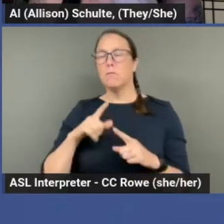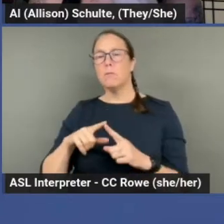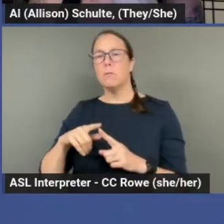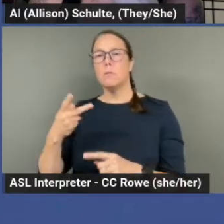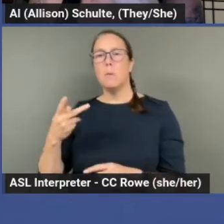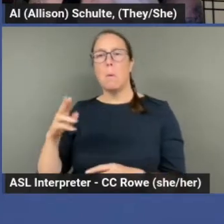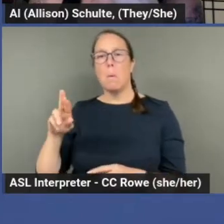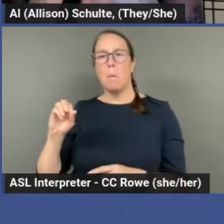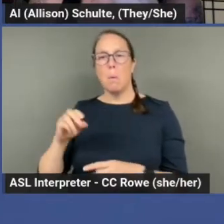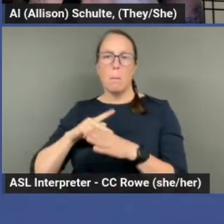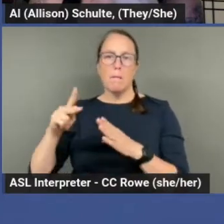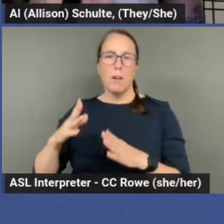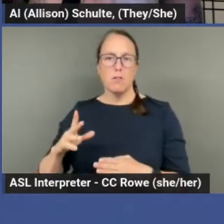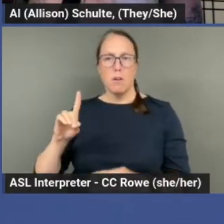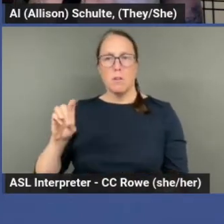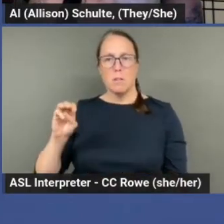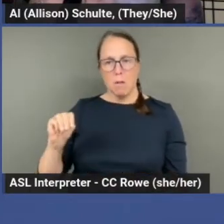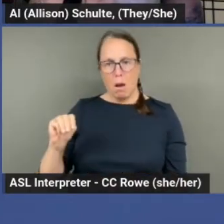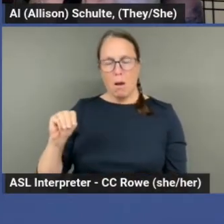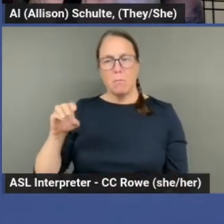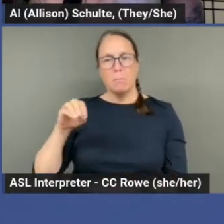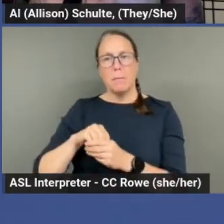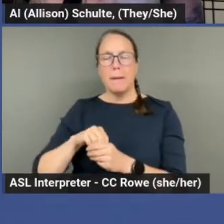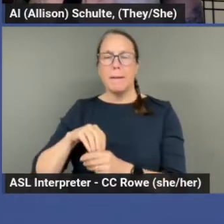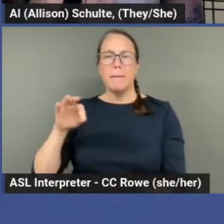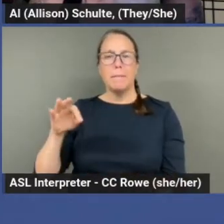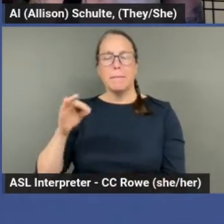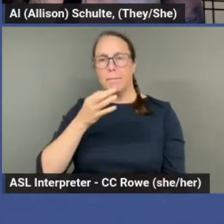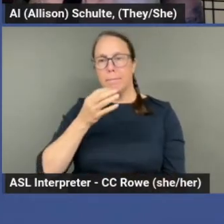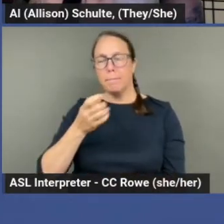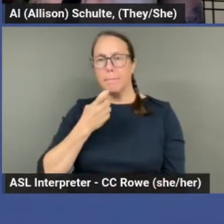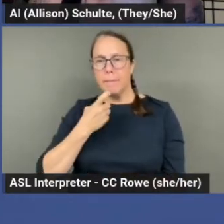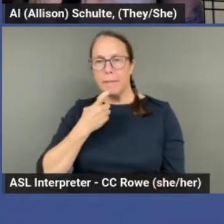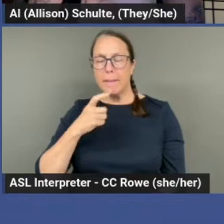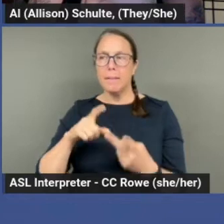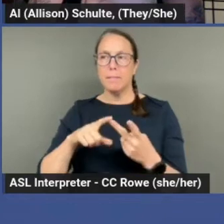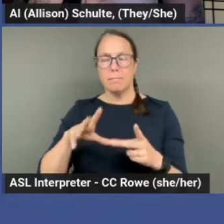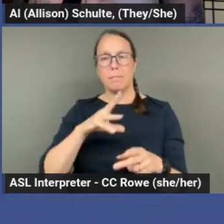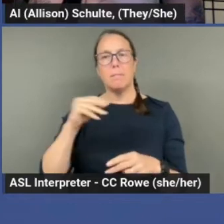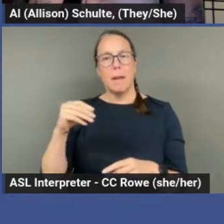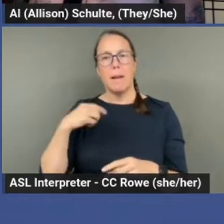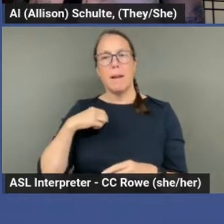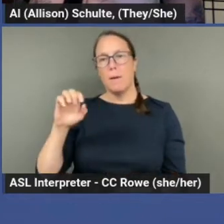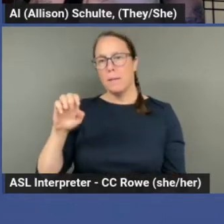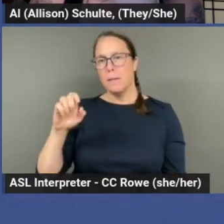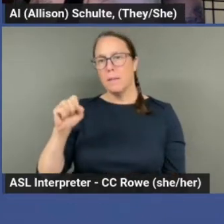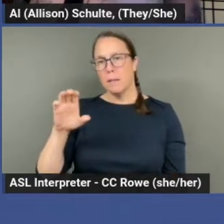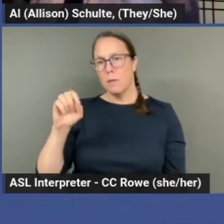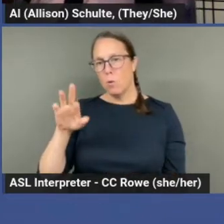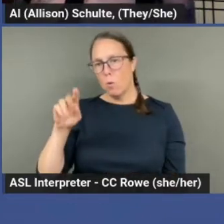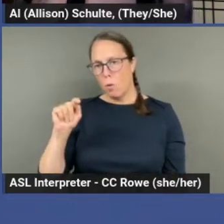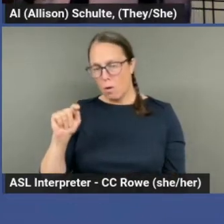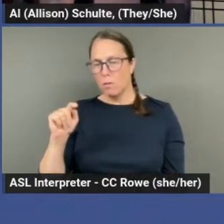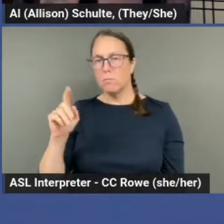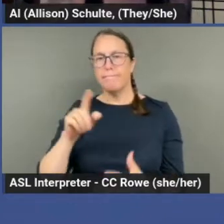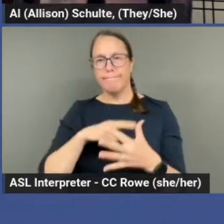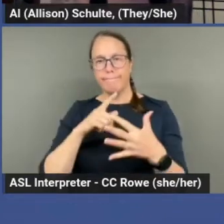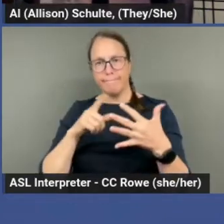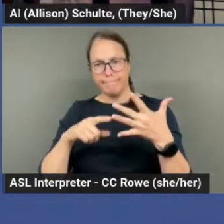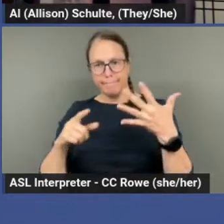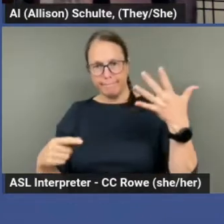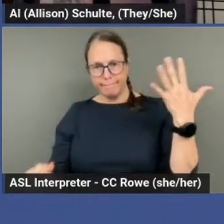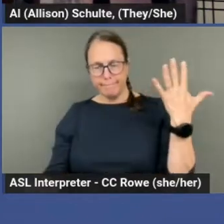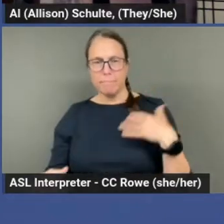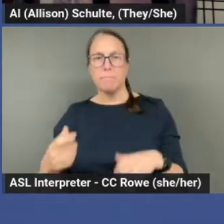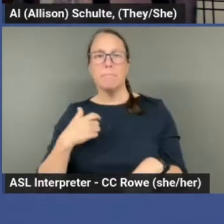in Finland and escorting. And yeah, so I